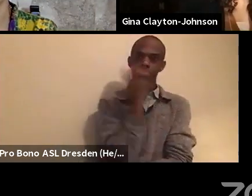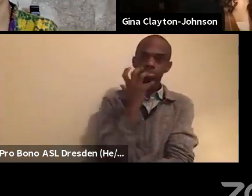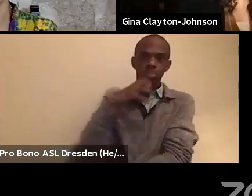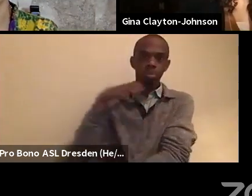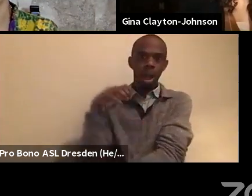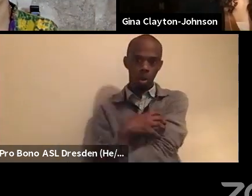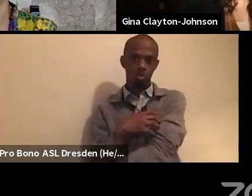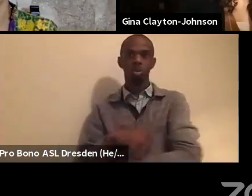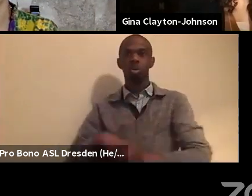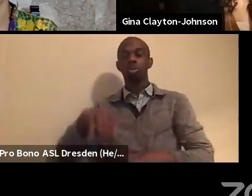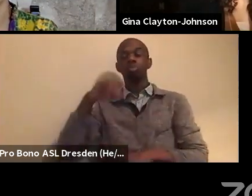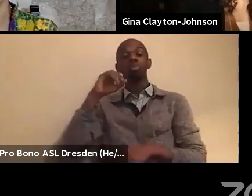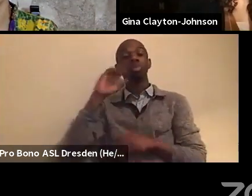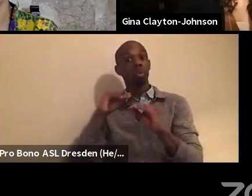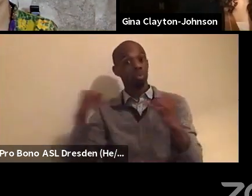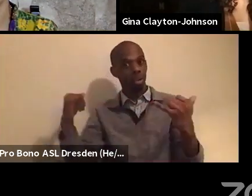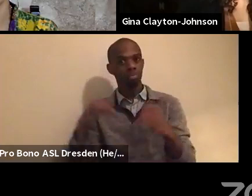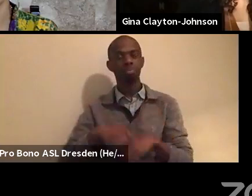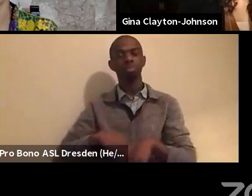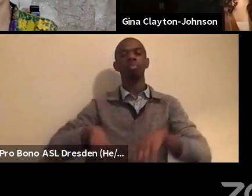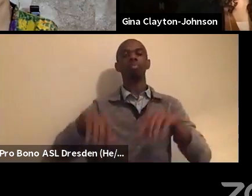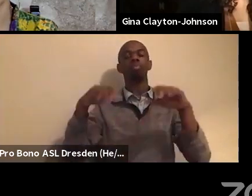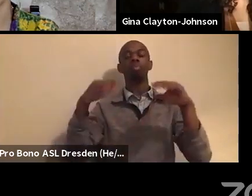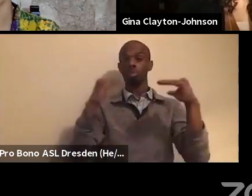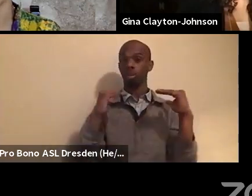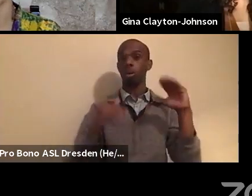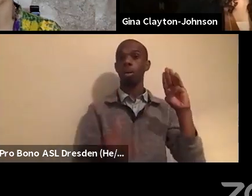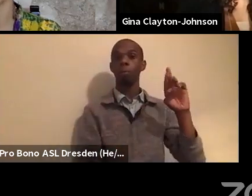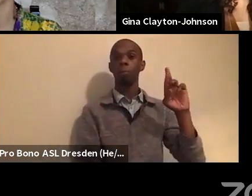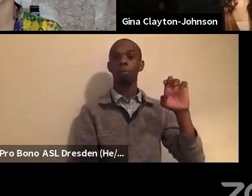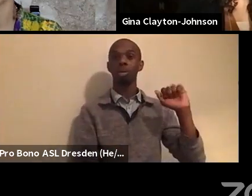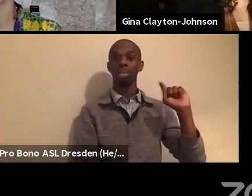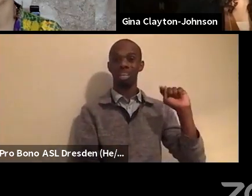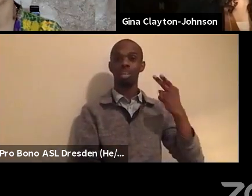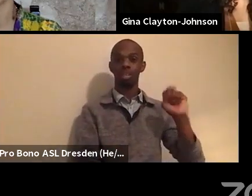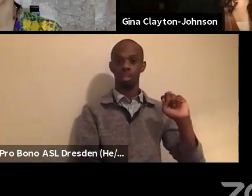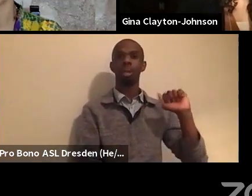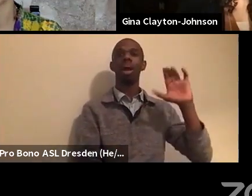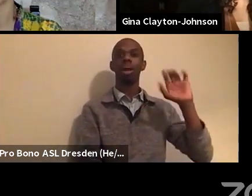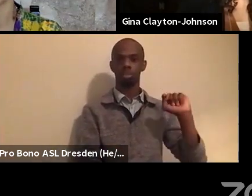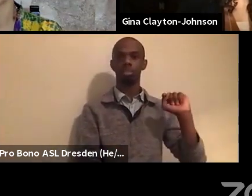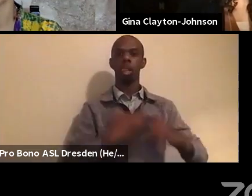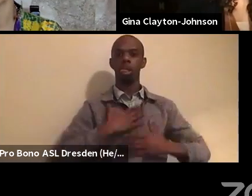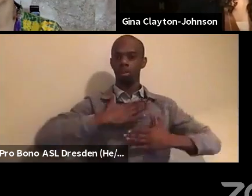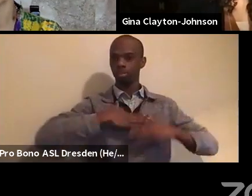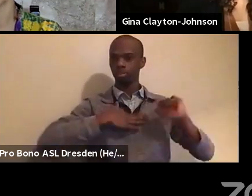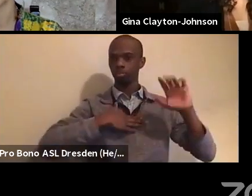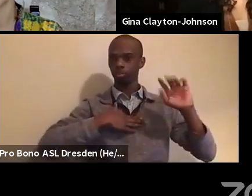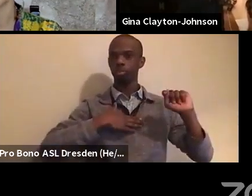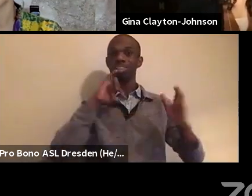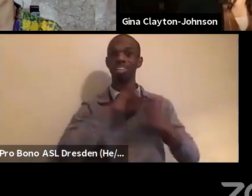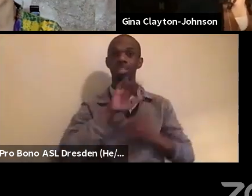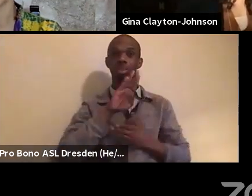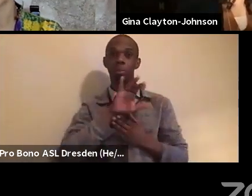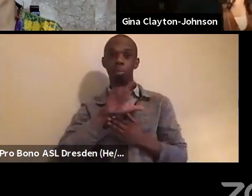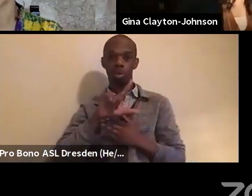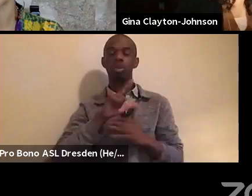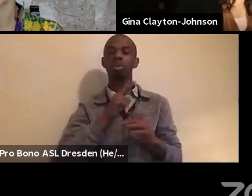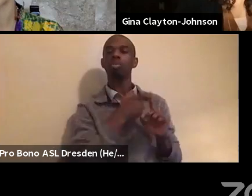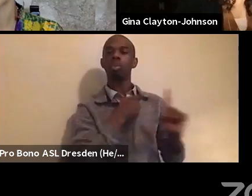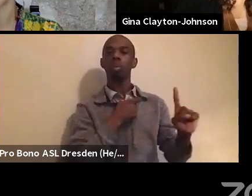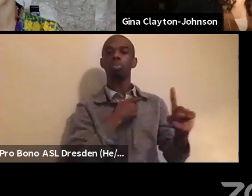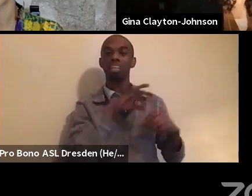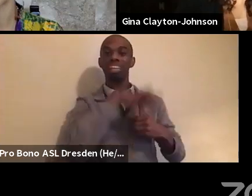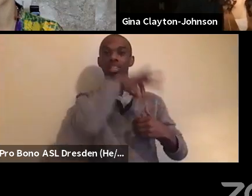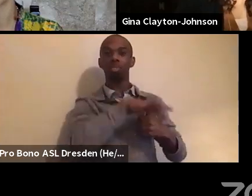So the Breathe Act, the Breathe Act is an omnibus bill presented by the Electoral Justice Project of